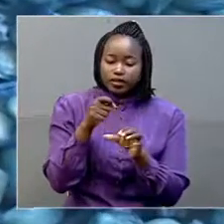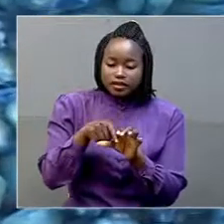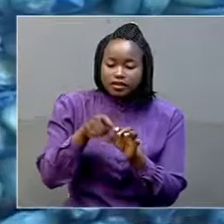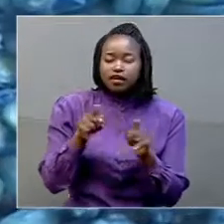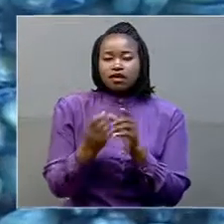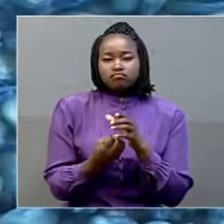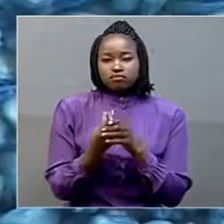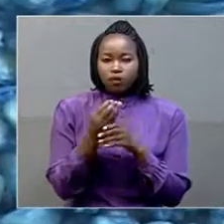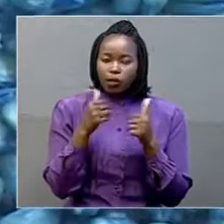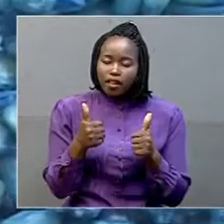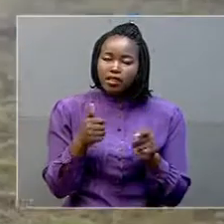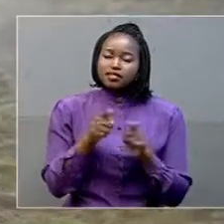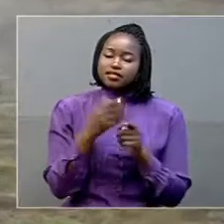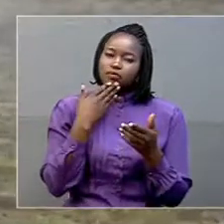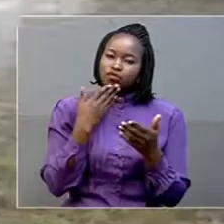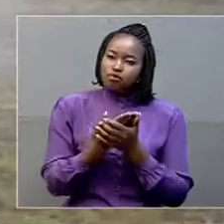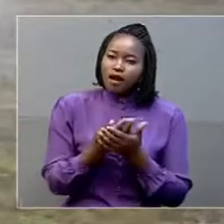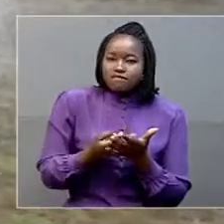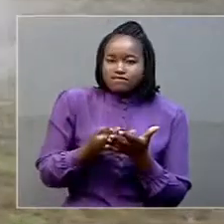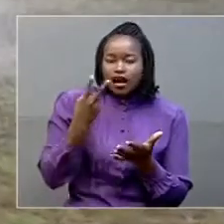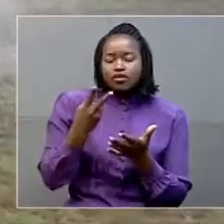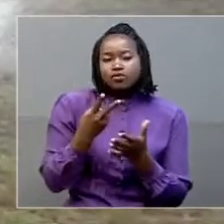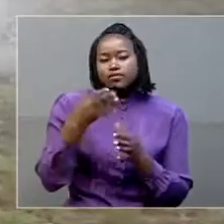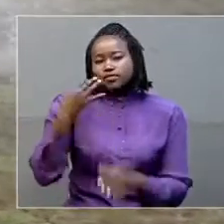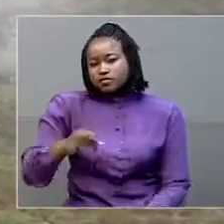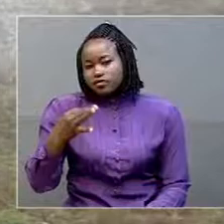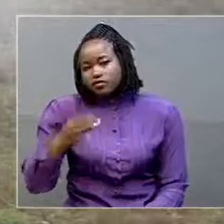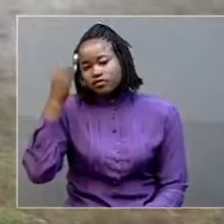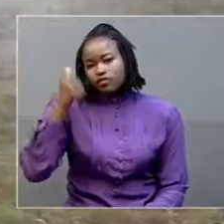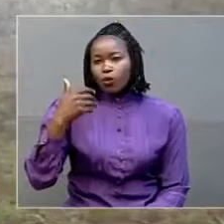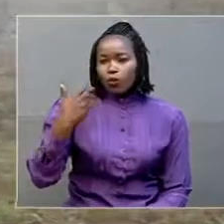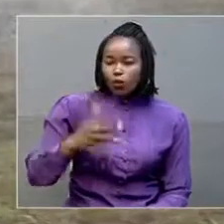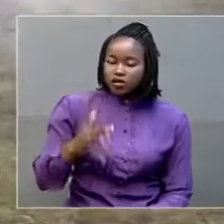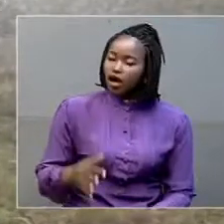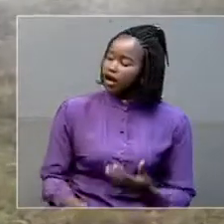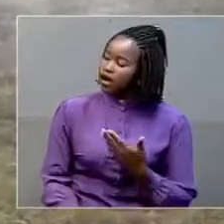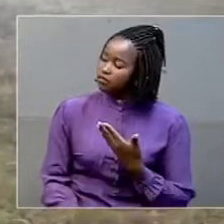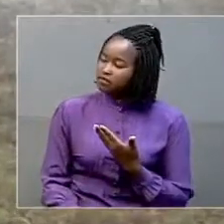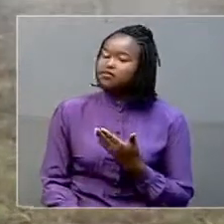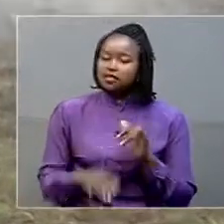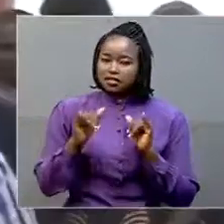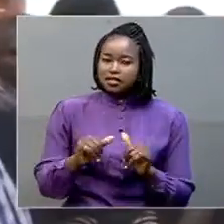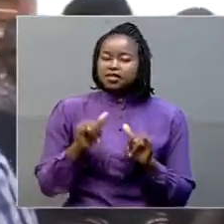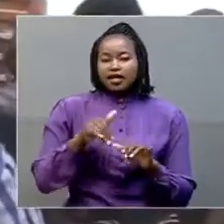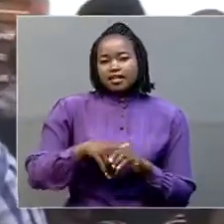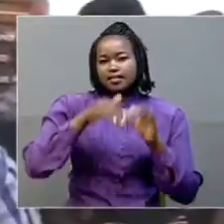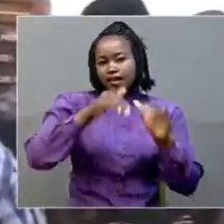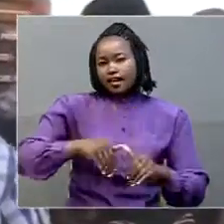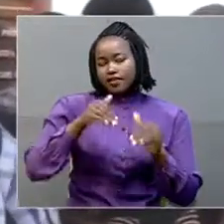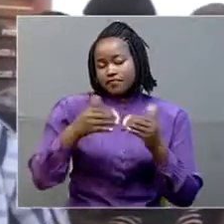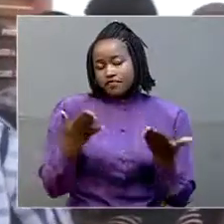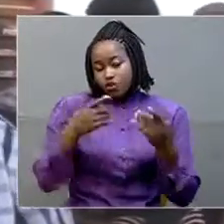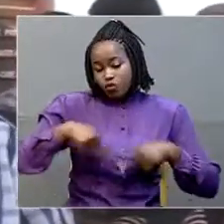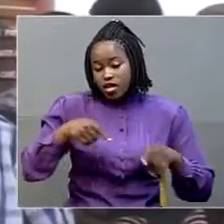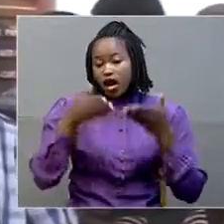plant high-value vegetables, among others, so that water is retained in the gardens. We are here in